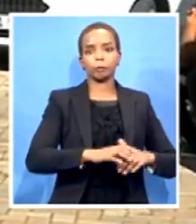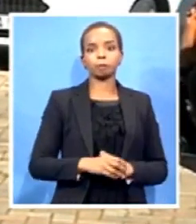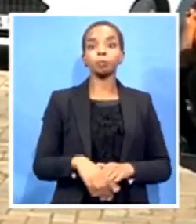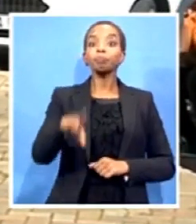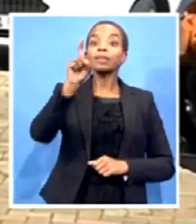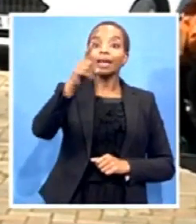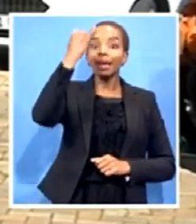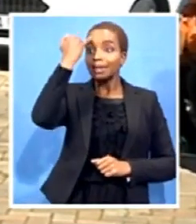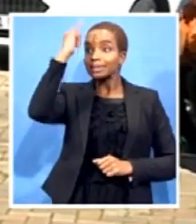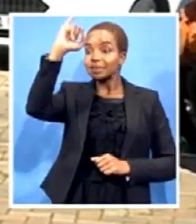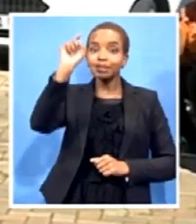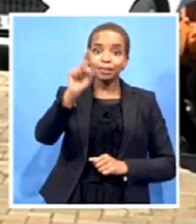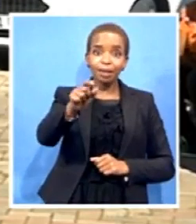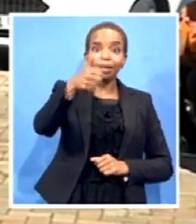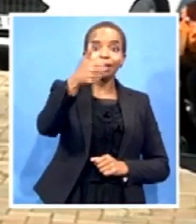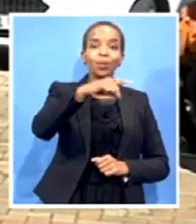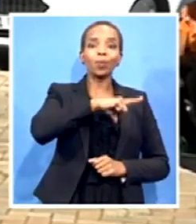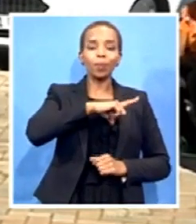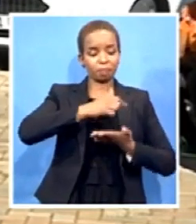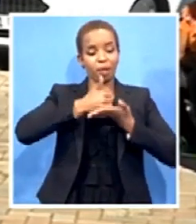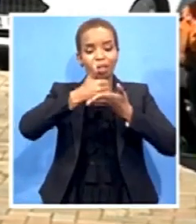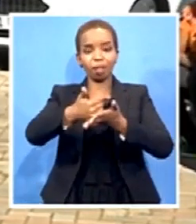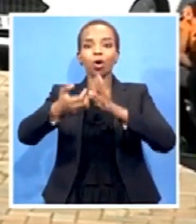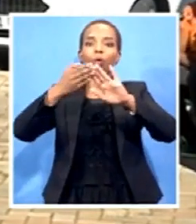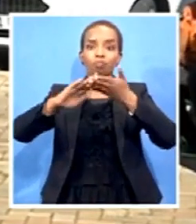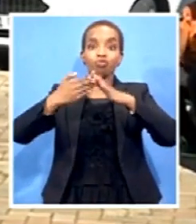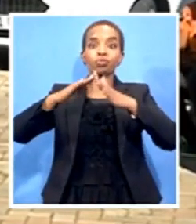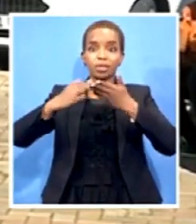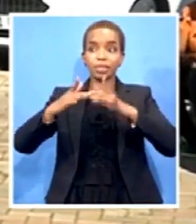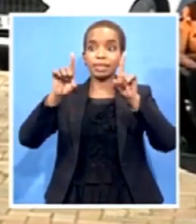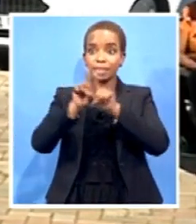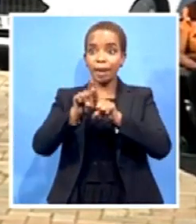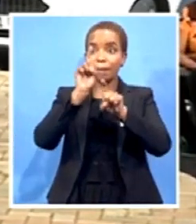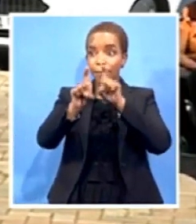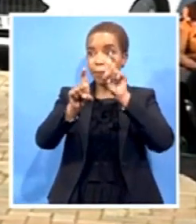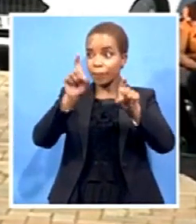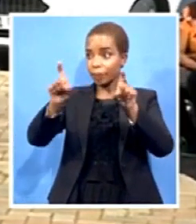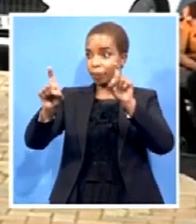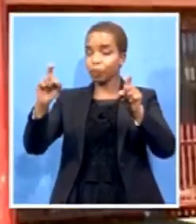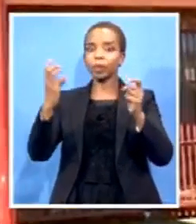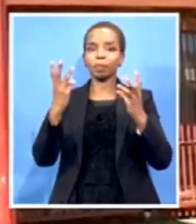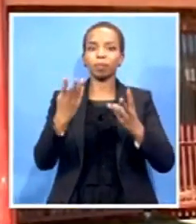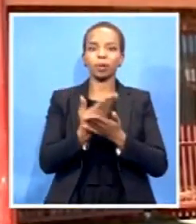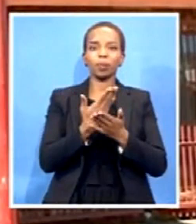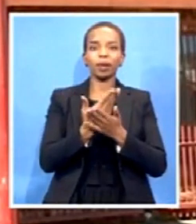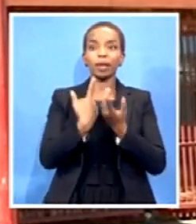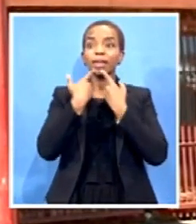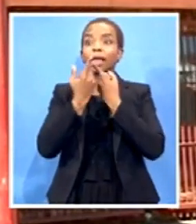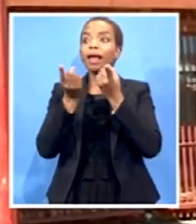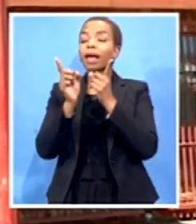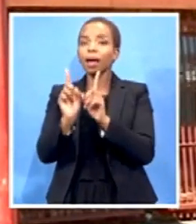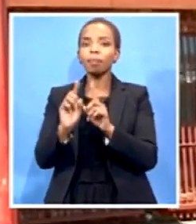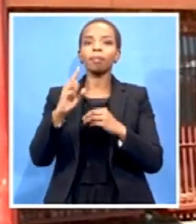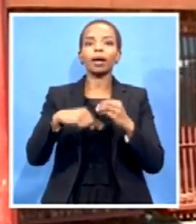community and other people about, we can tell them about the virus and what it all is about. This wee care